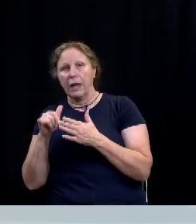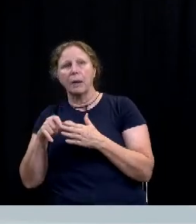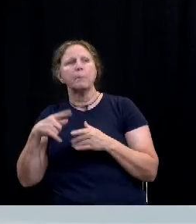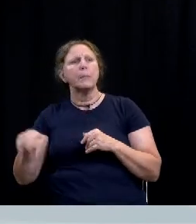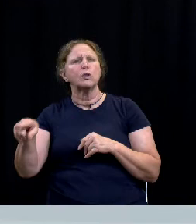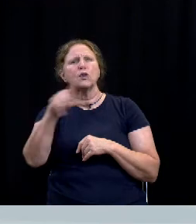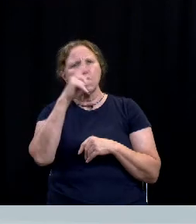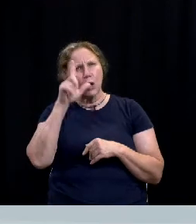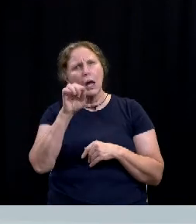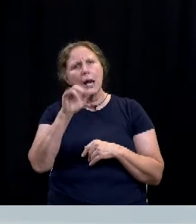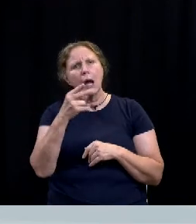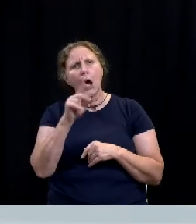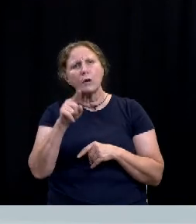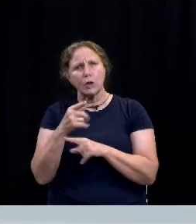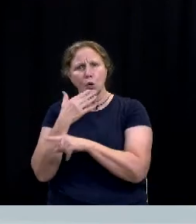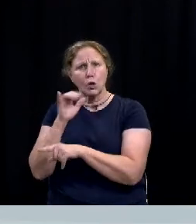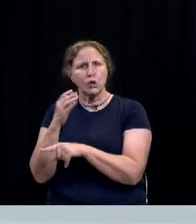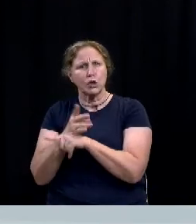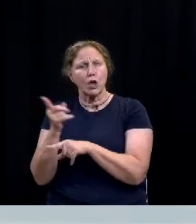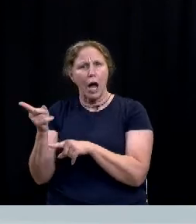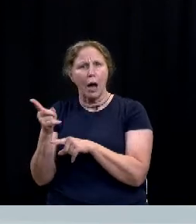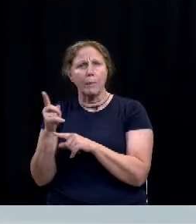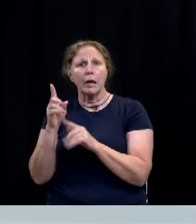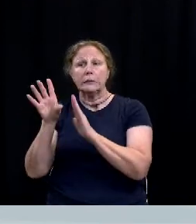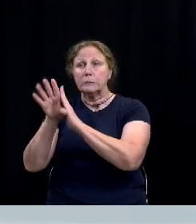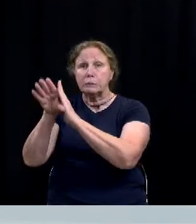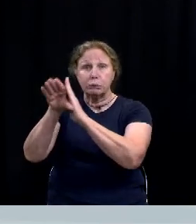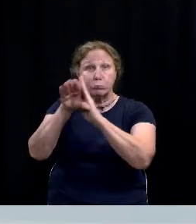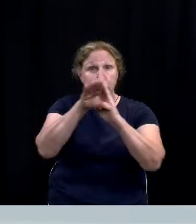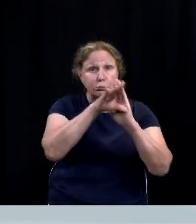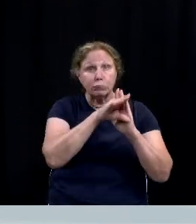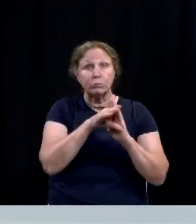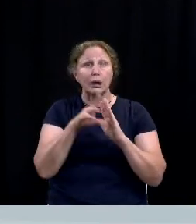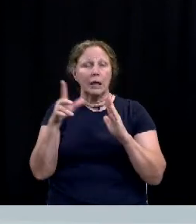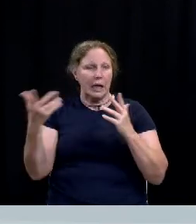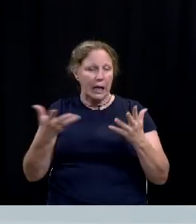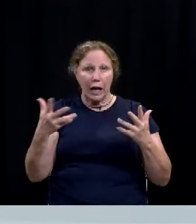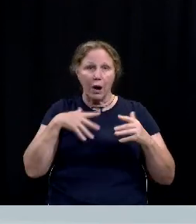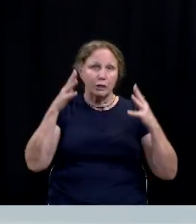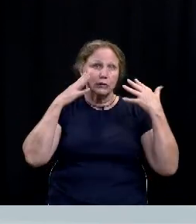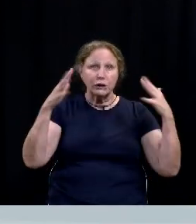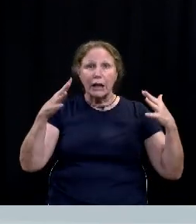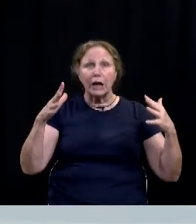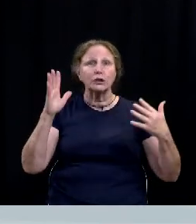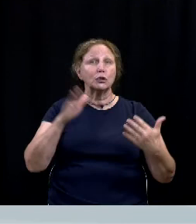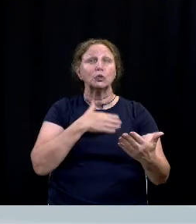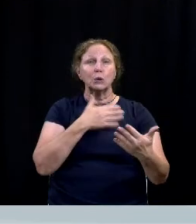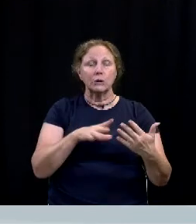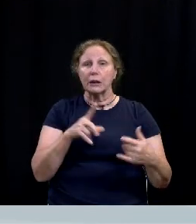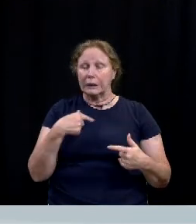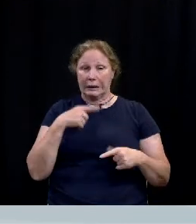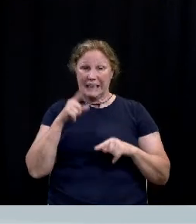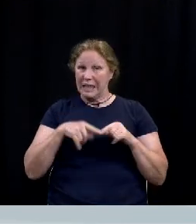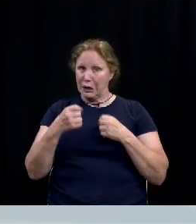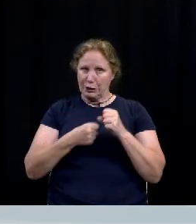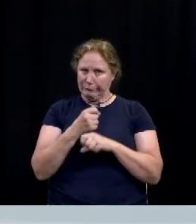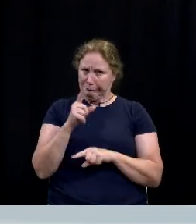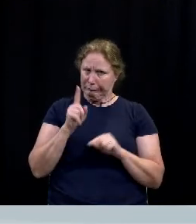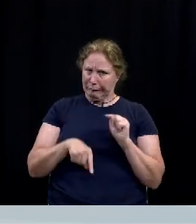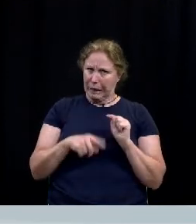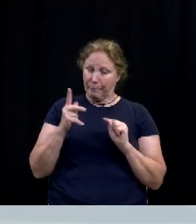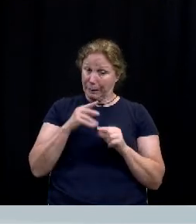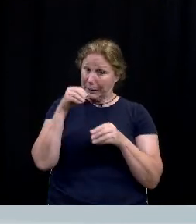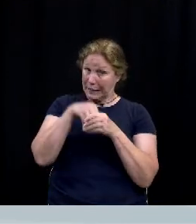y'all know larry holsey does a great job in filling city hall with the sounds of the seasons and though we're not able to do that this year and have people